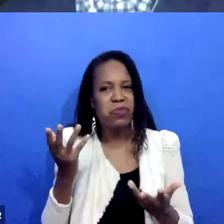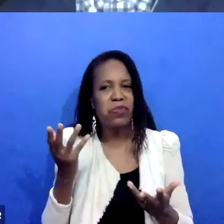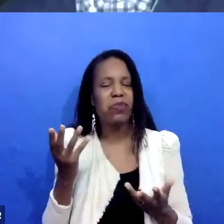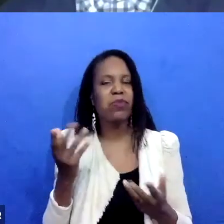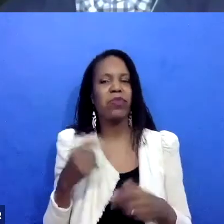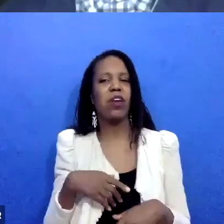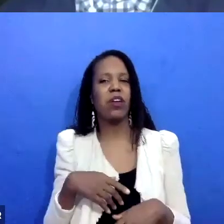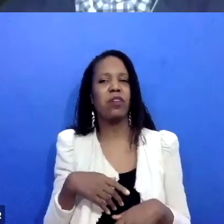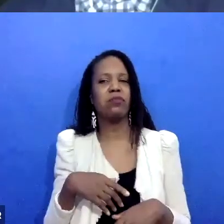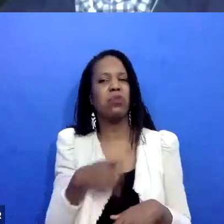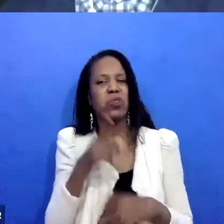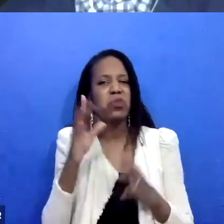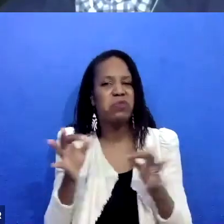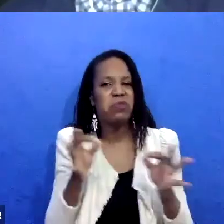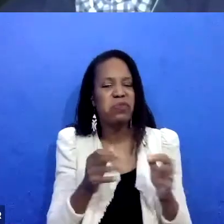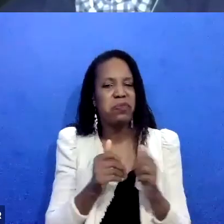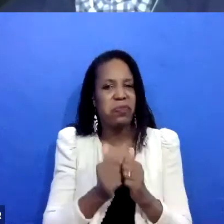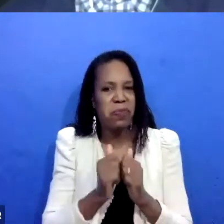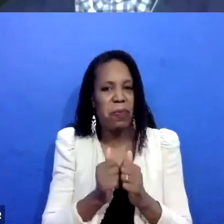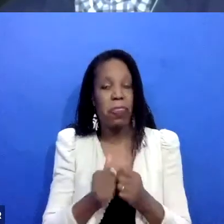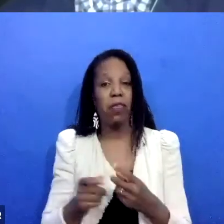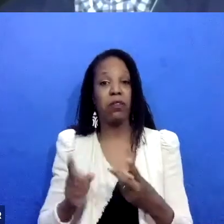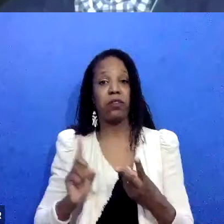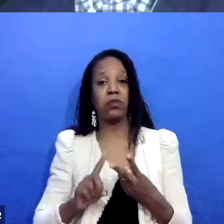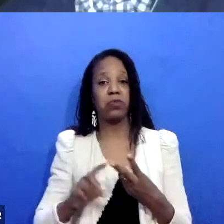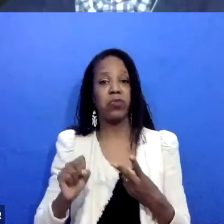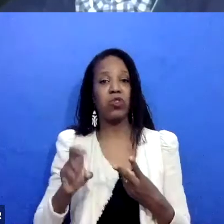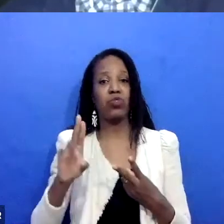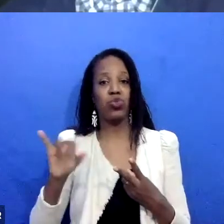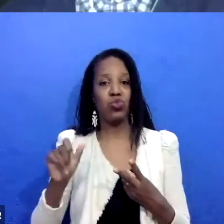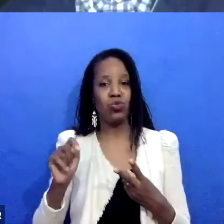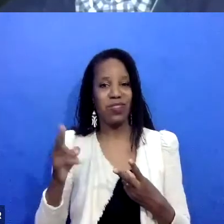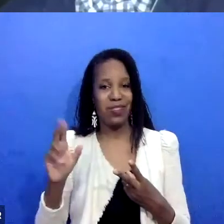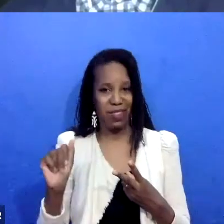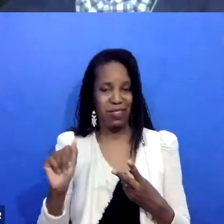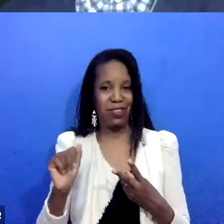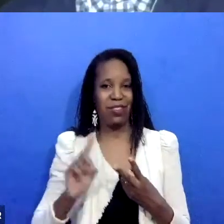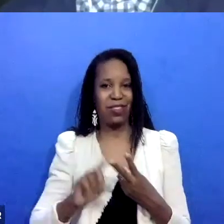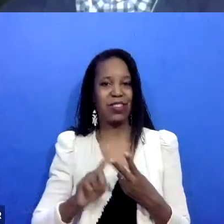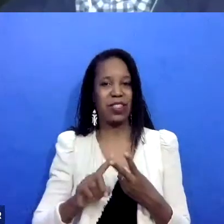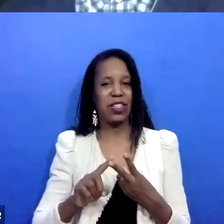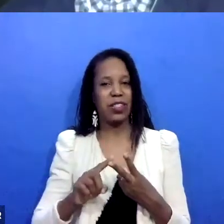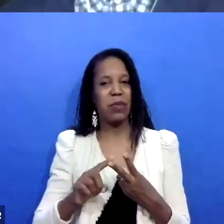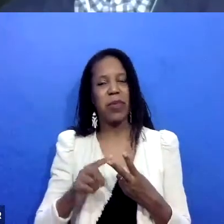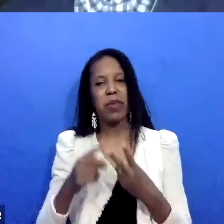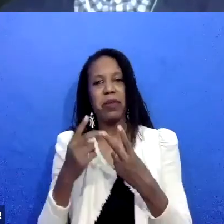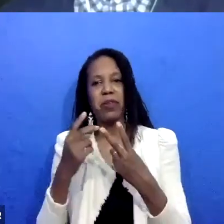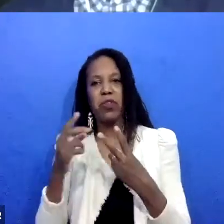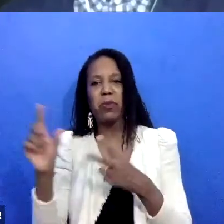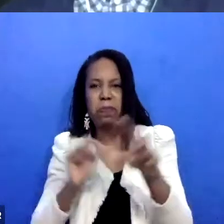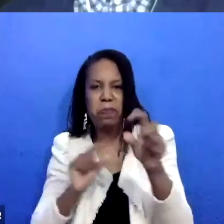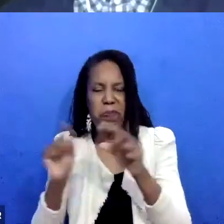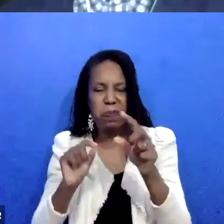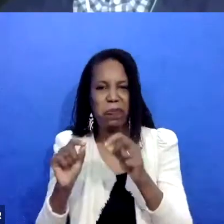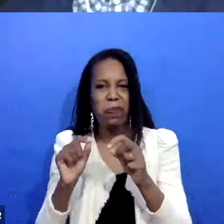if, um, if you've ever struggled with certain circle members or, you know, choosing who belongs in a circle.